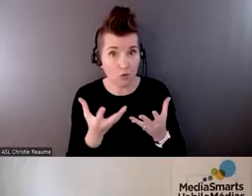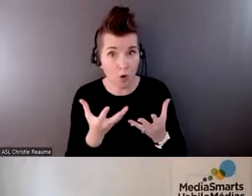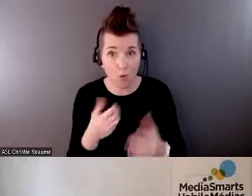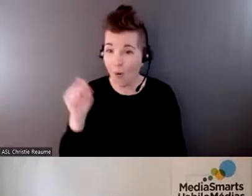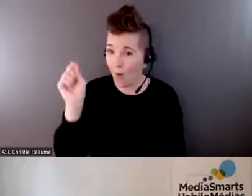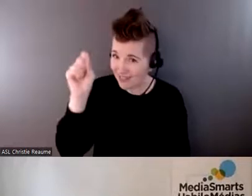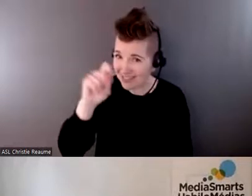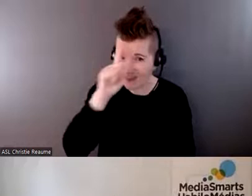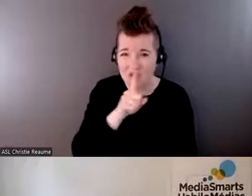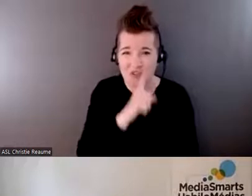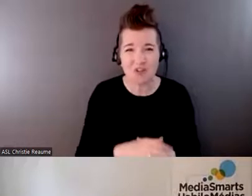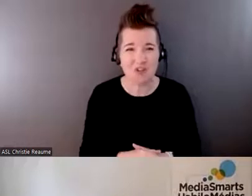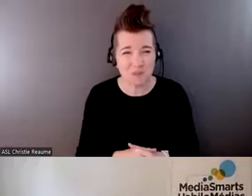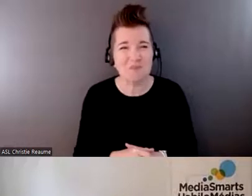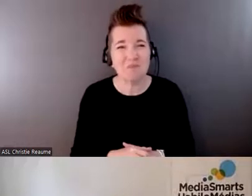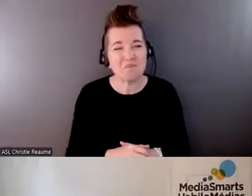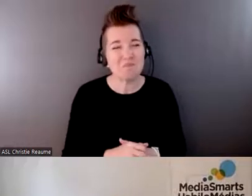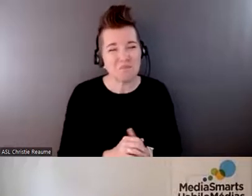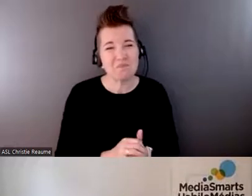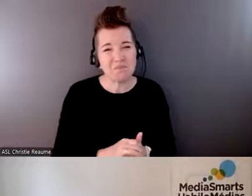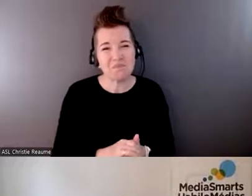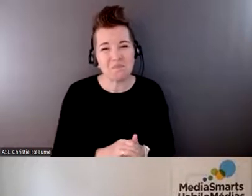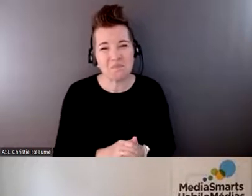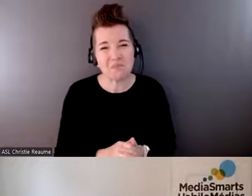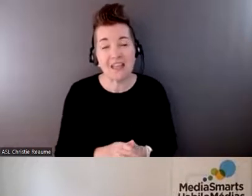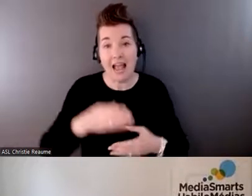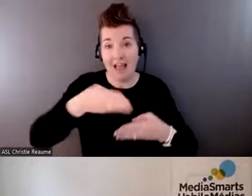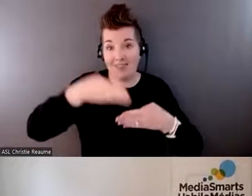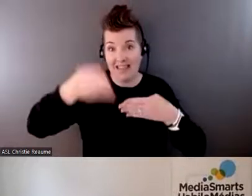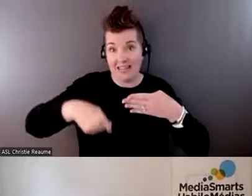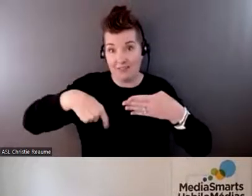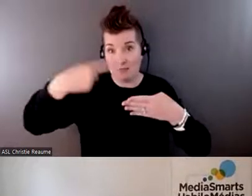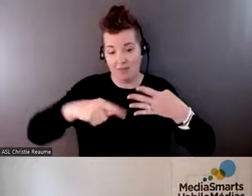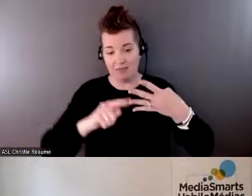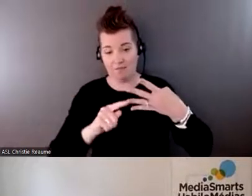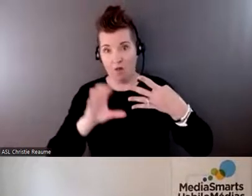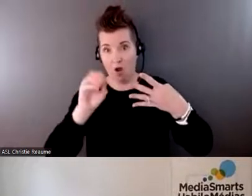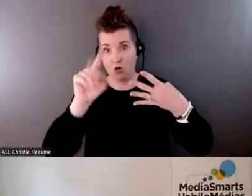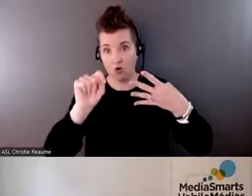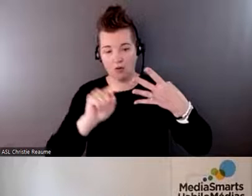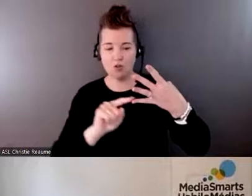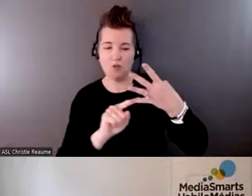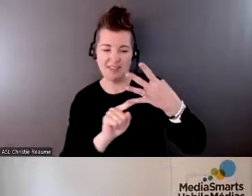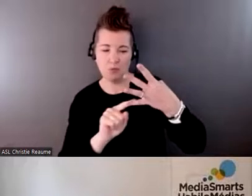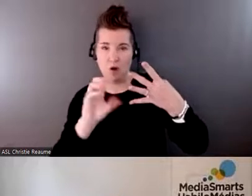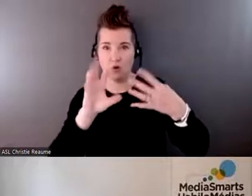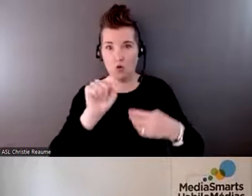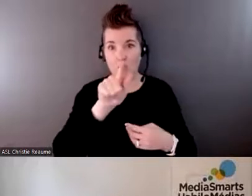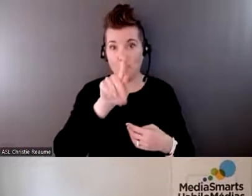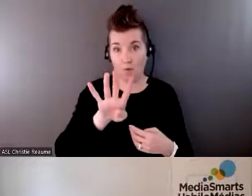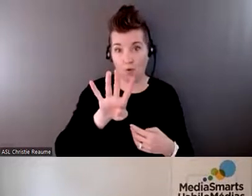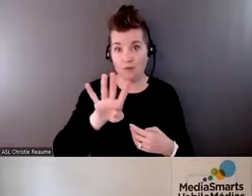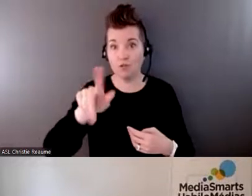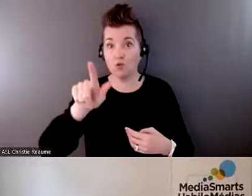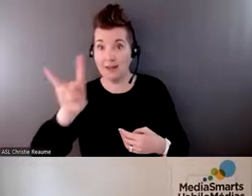of things I would flag is that at the end of this month, from October 24 to the 28th, it's Media